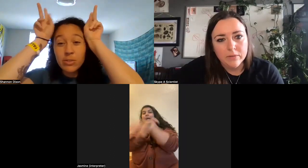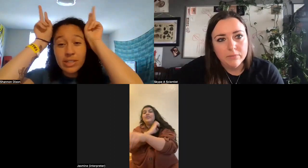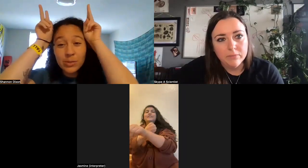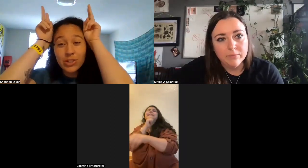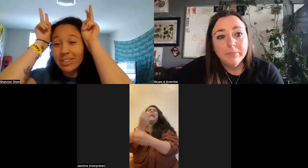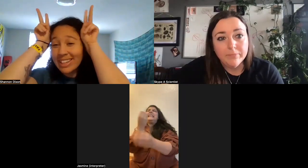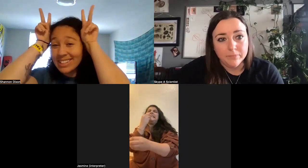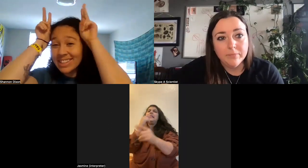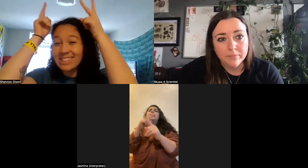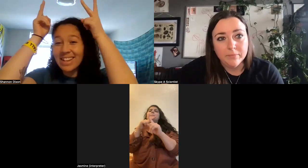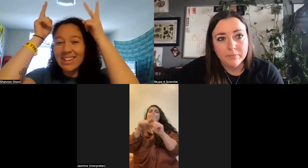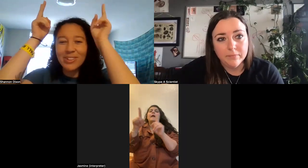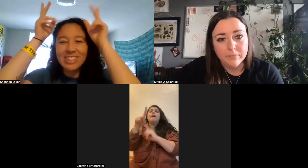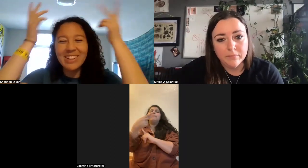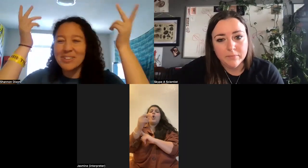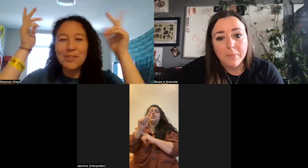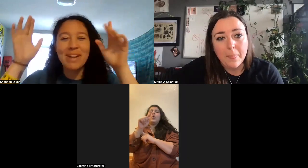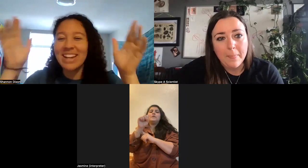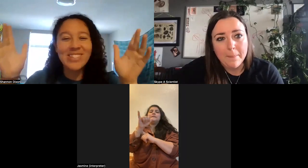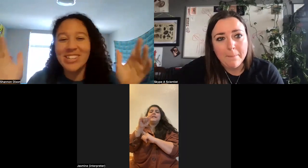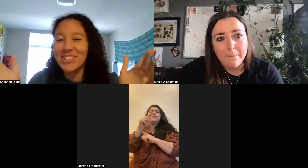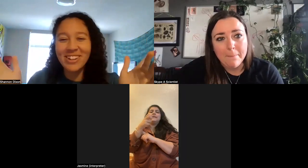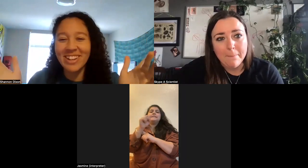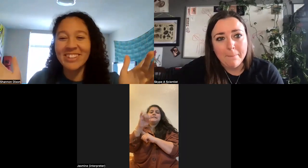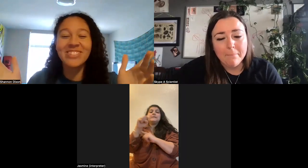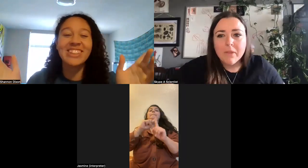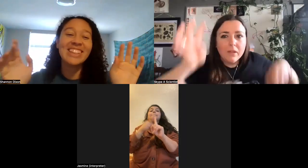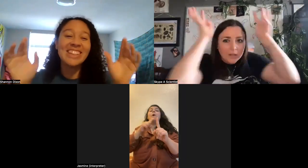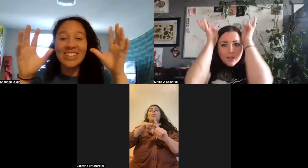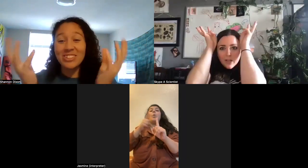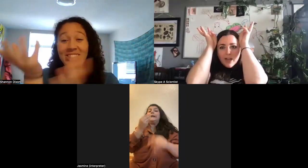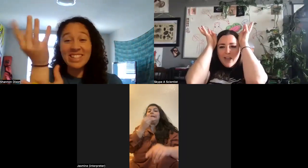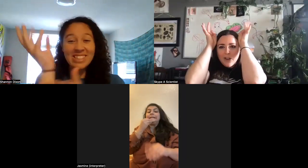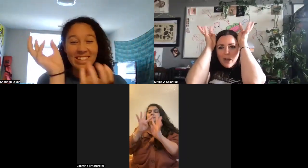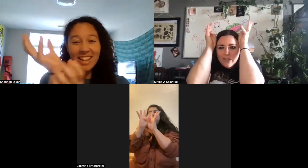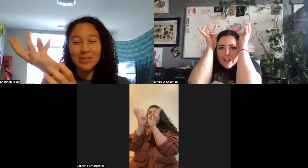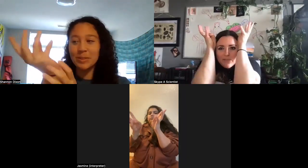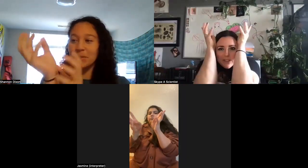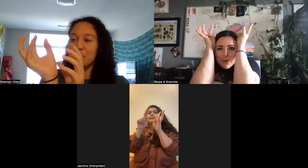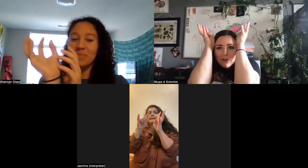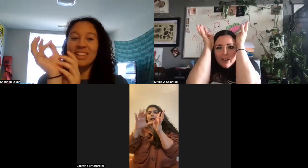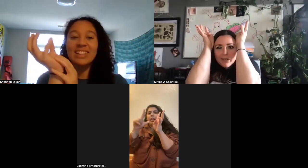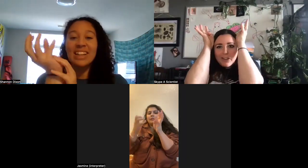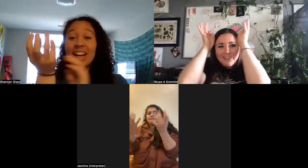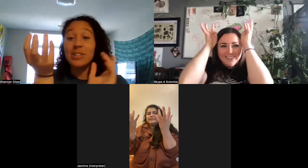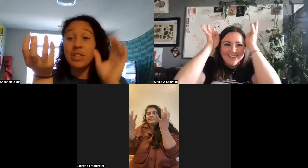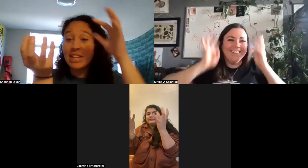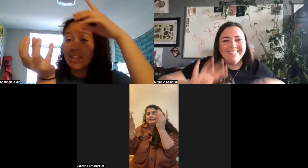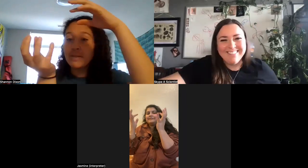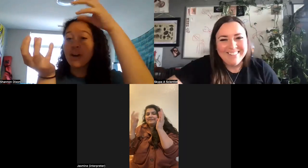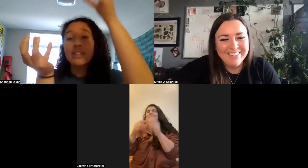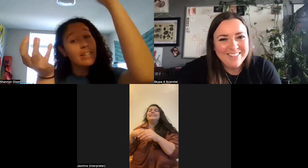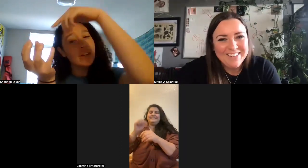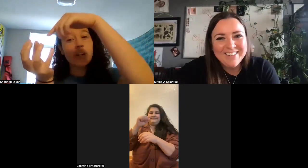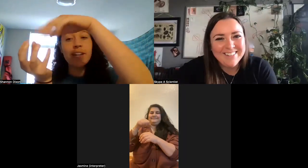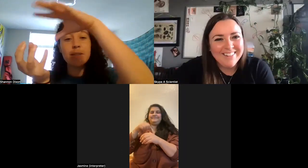the little nematosis, which are their like stinging tentacles. I don't know if my hand gestures are helpful. so it's like these stinging tentacles. And so they